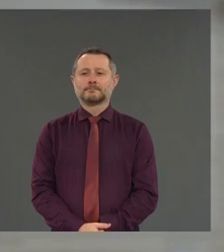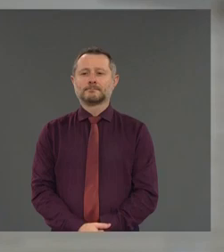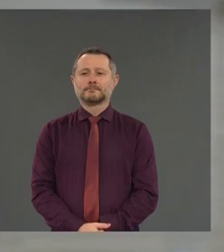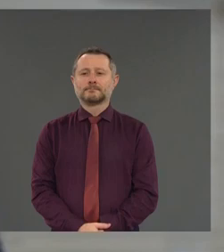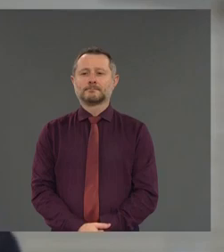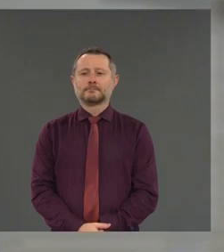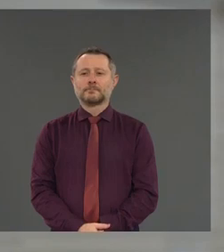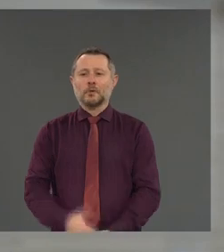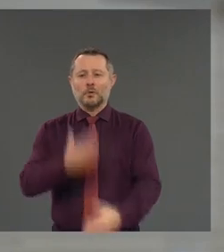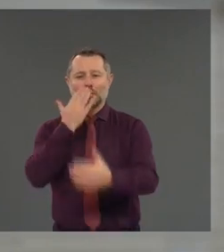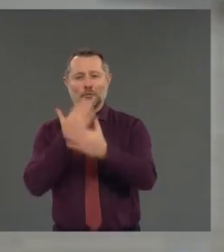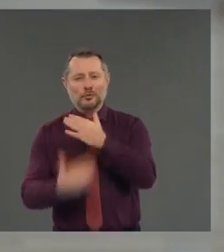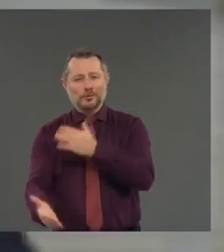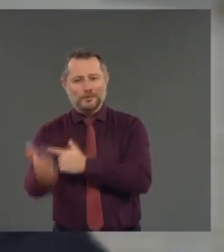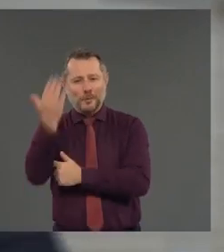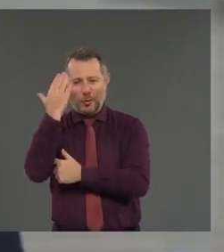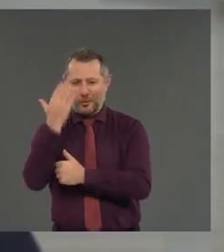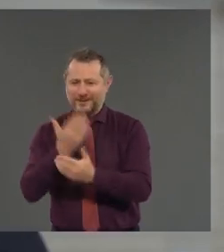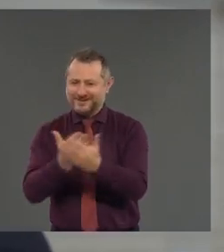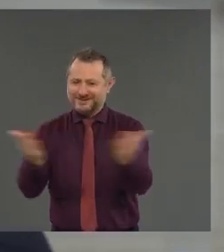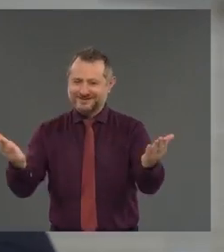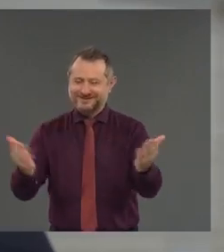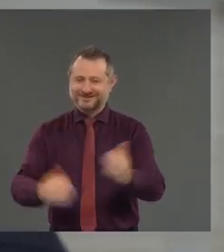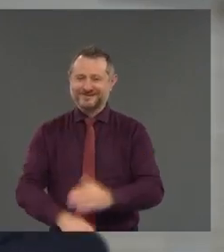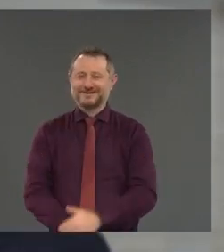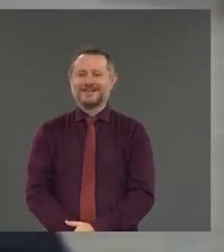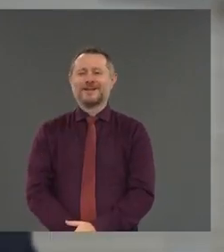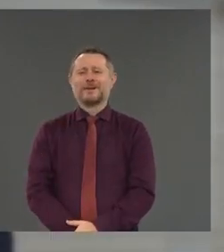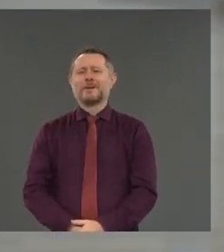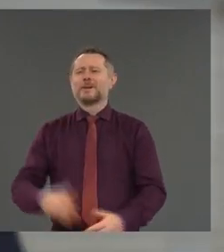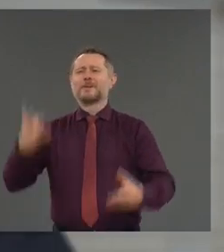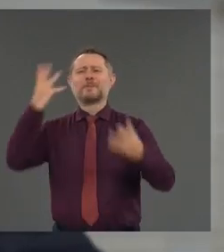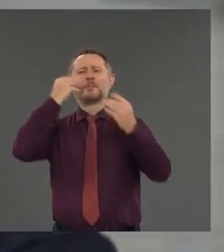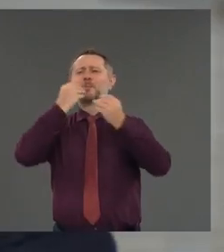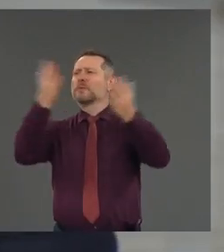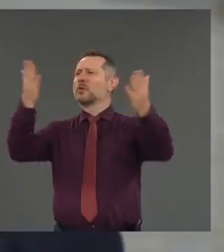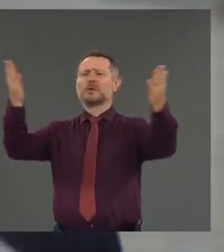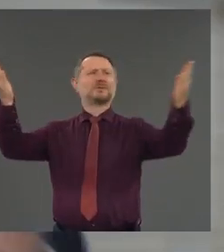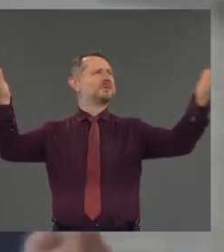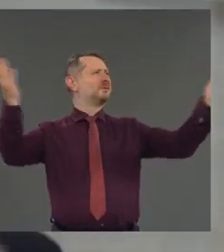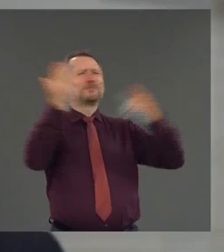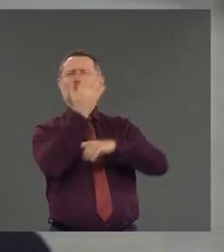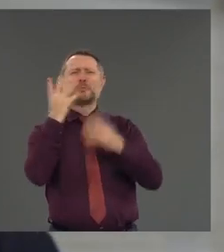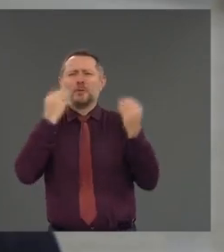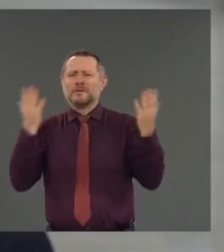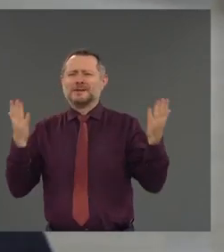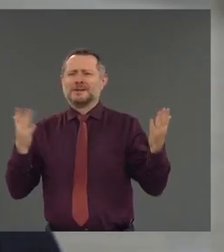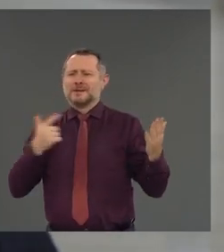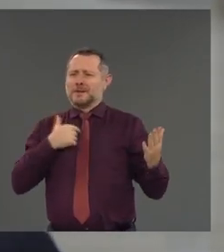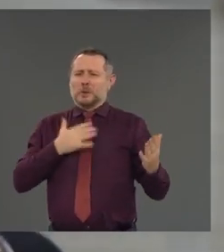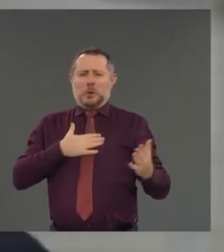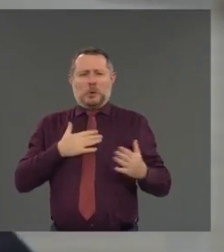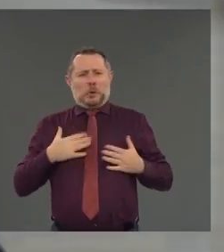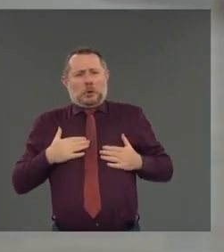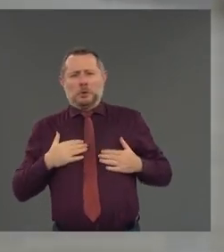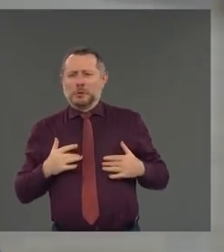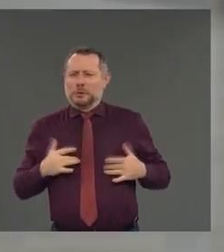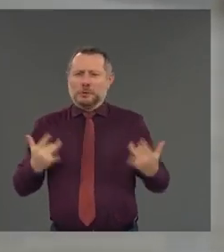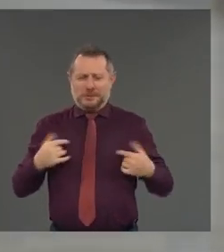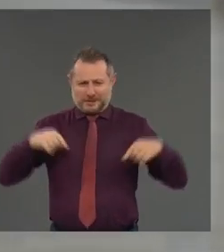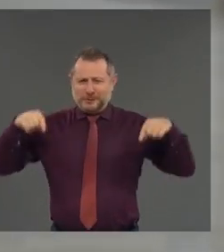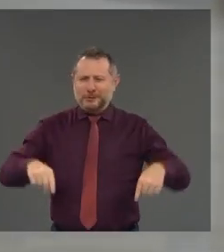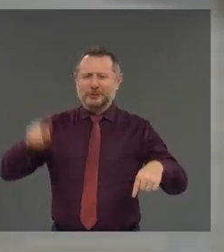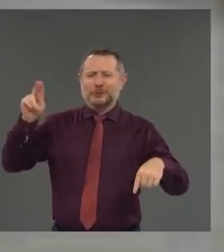Good morning. It is a beautiful morning today. It's a pleasure to be in New York City. The weather is beautiful. We're at